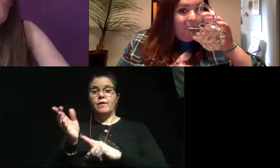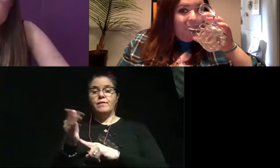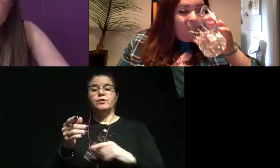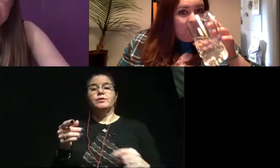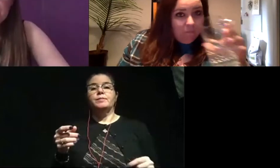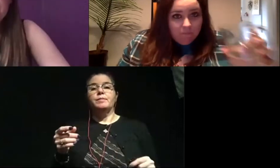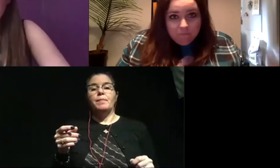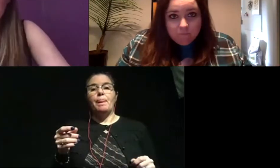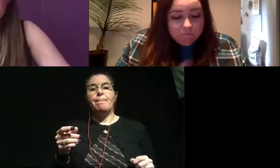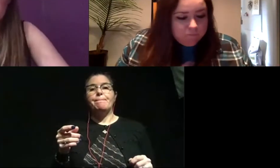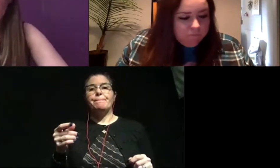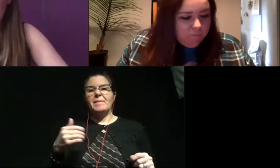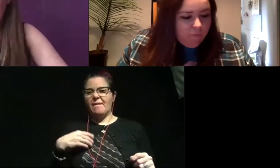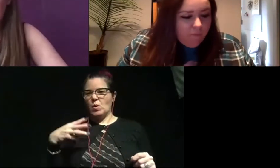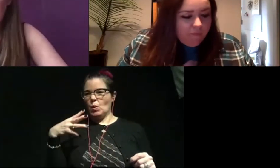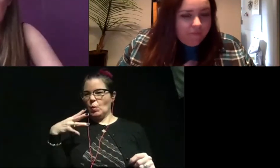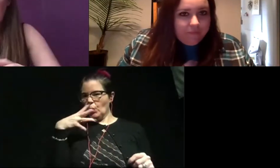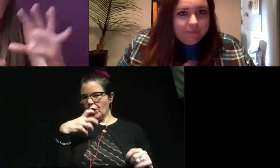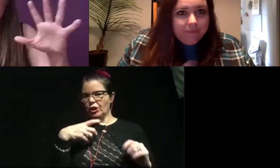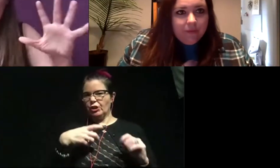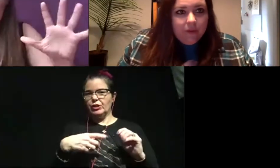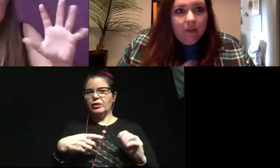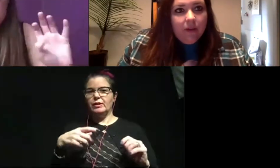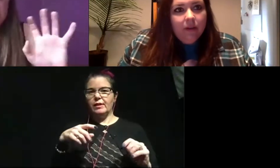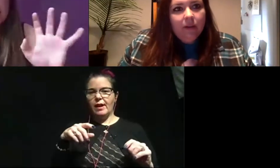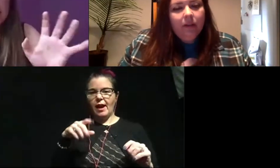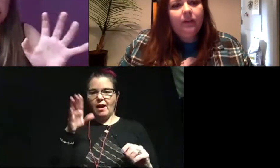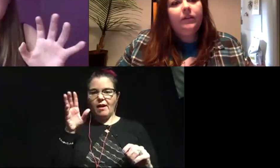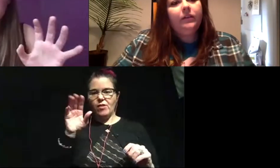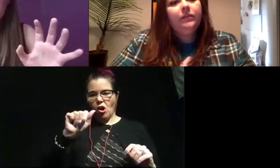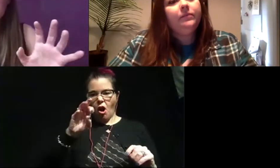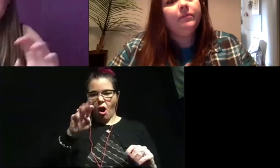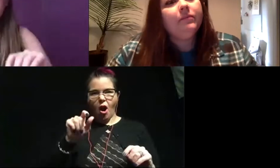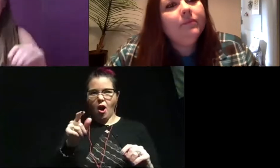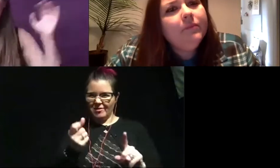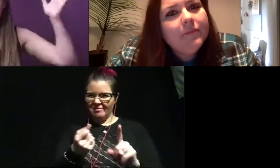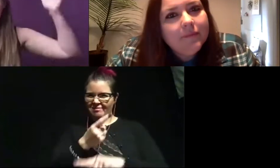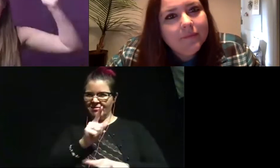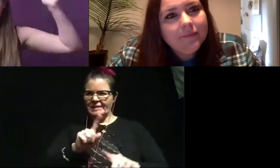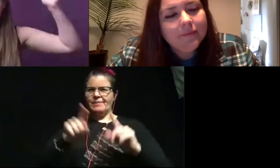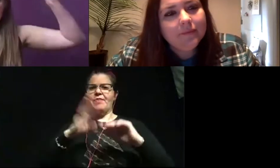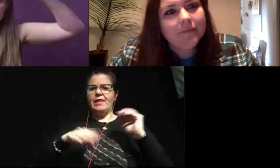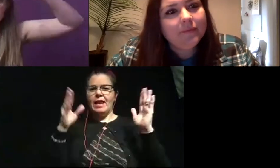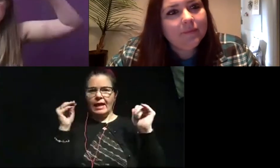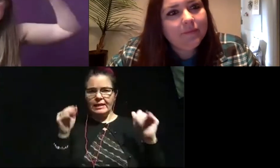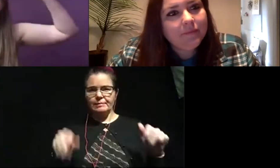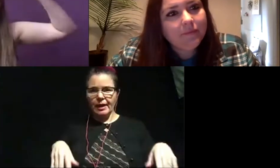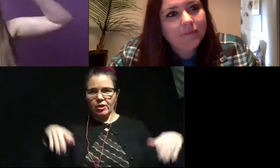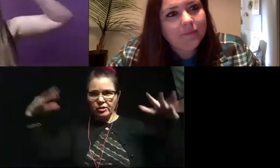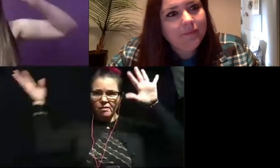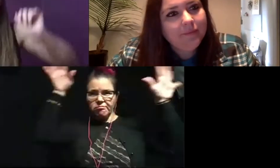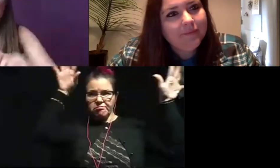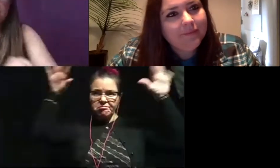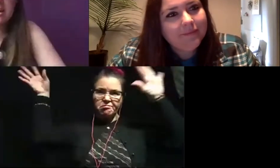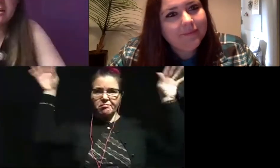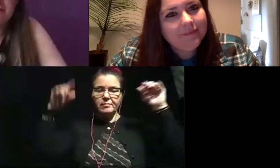really weird features. So some of them have had arms where we didn't think that they would have arms. And again, these arms are kind of hanging up and going in the